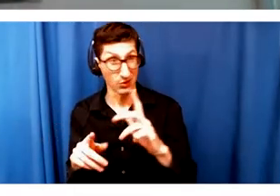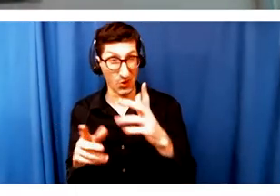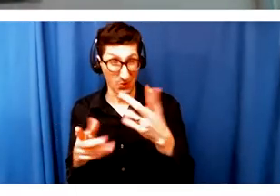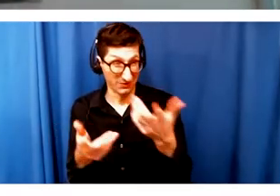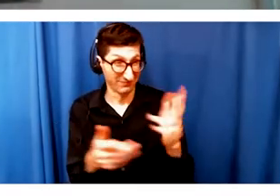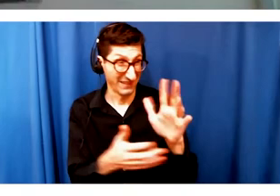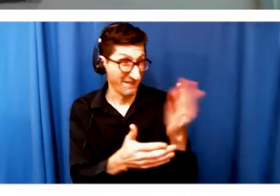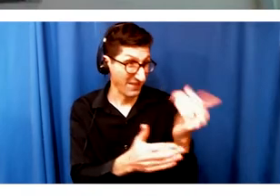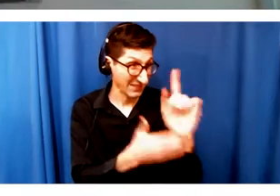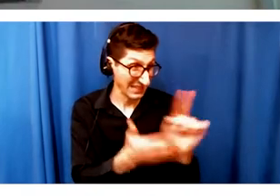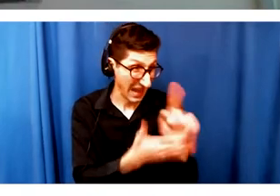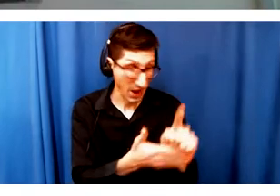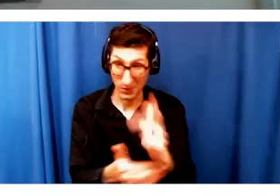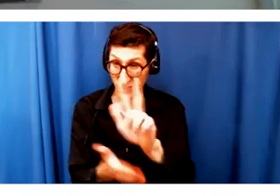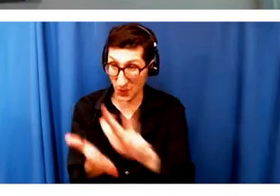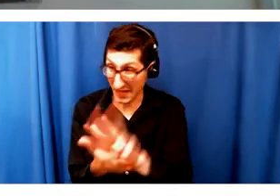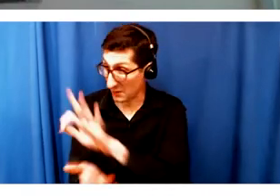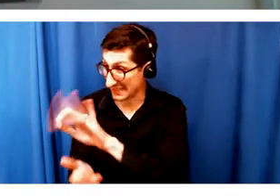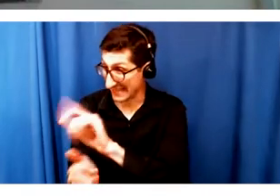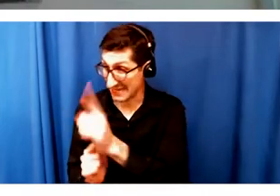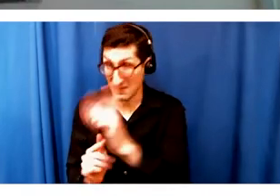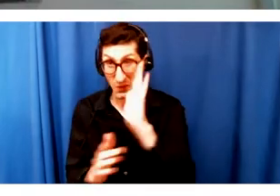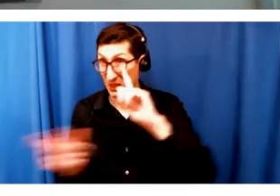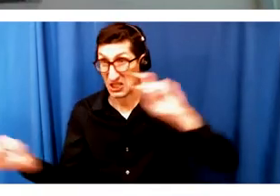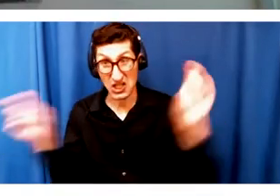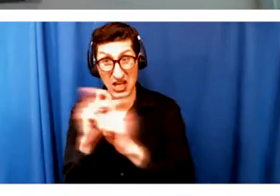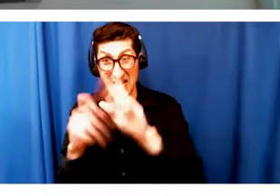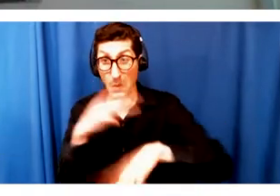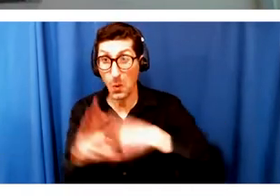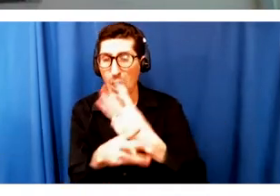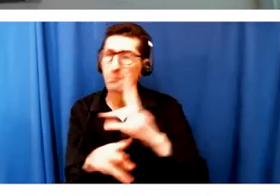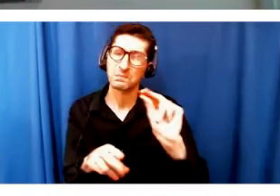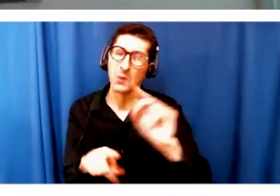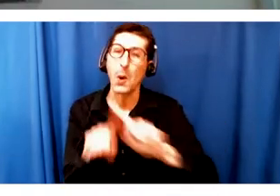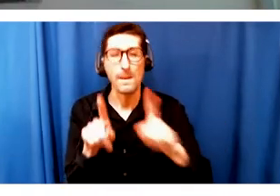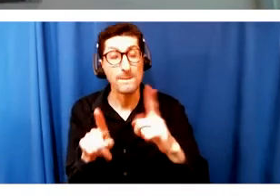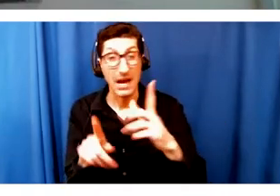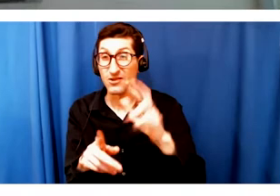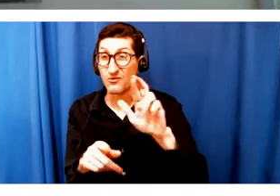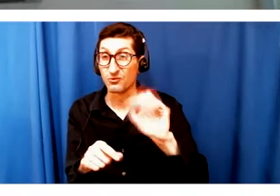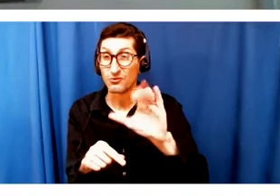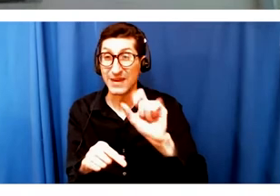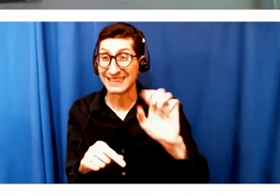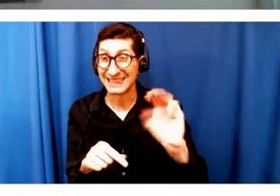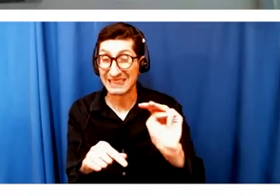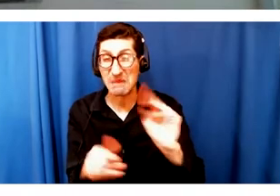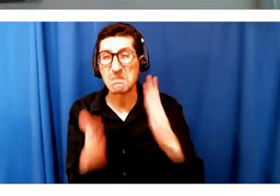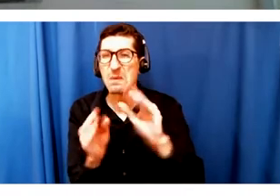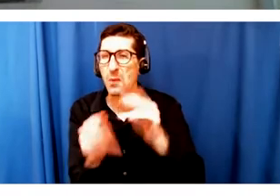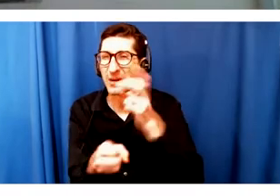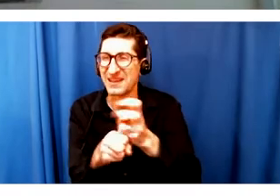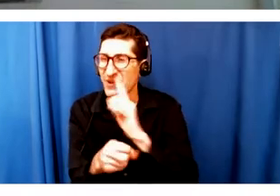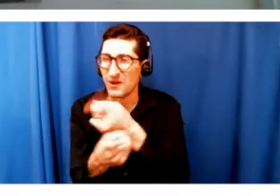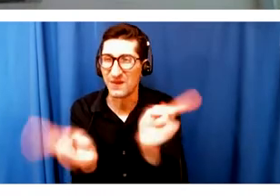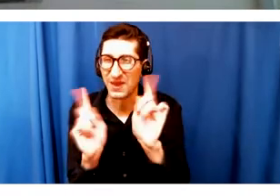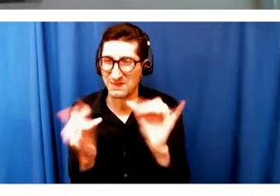90 minutes, but at least we can make it difficult for racists to be racists by having this training. We also are developing a